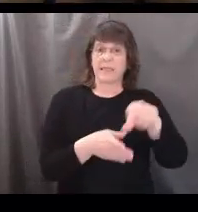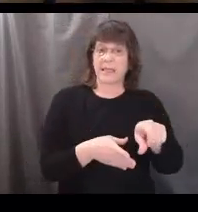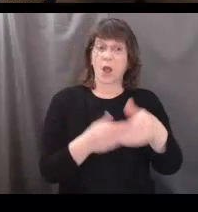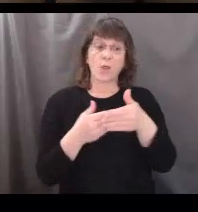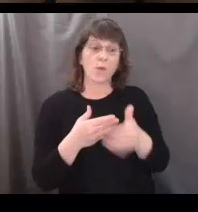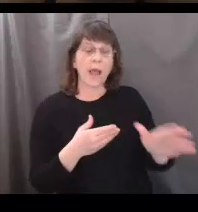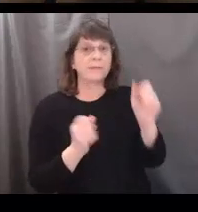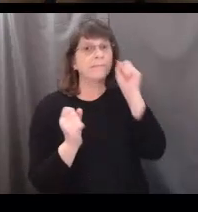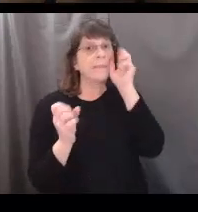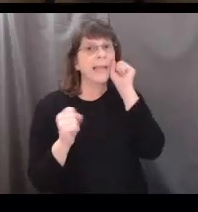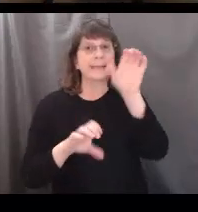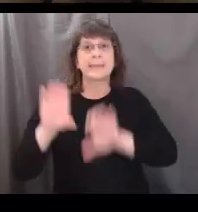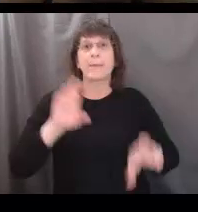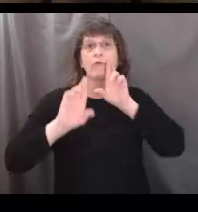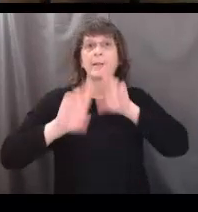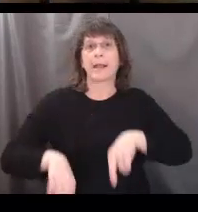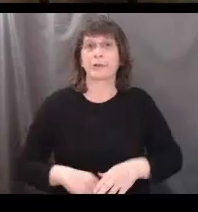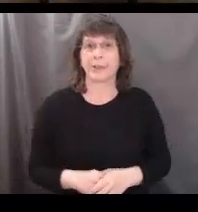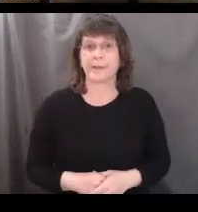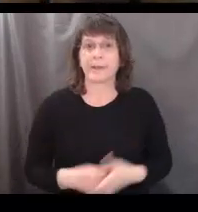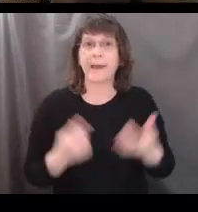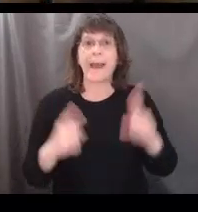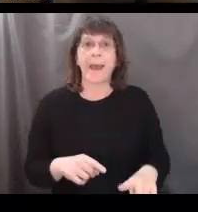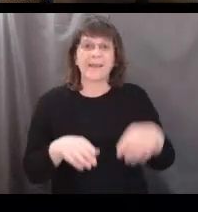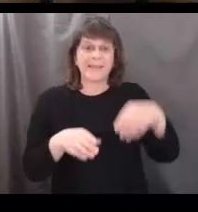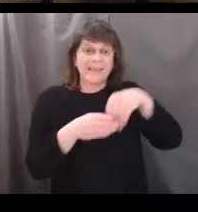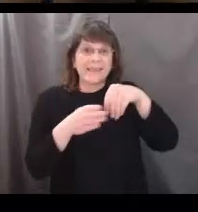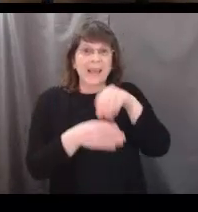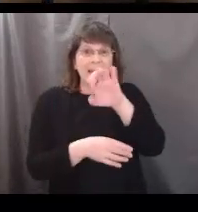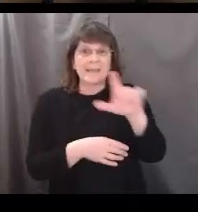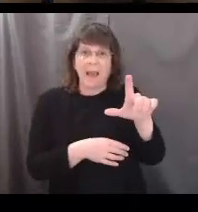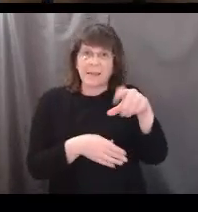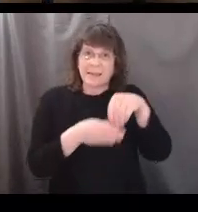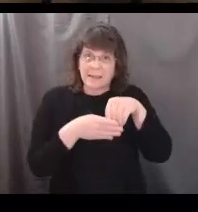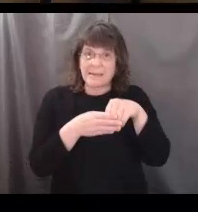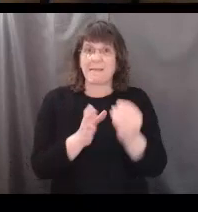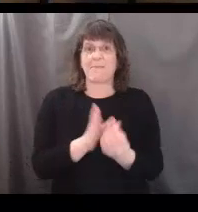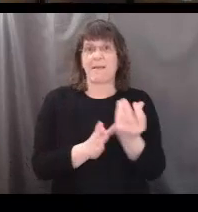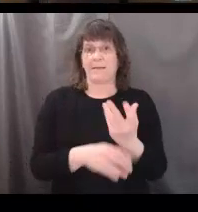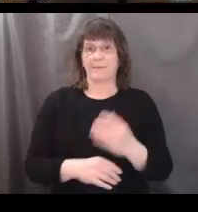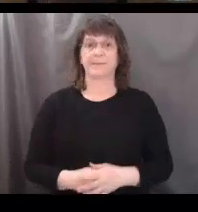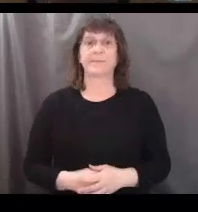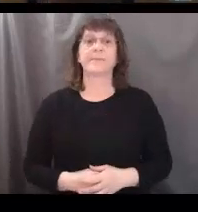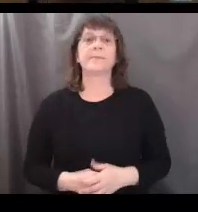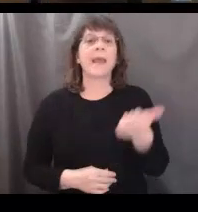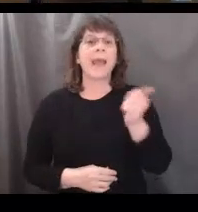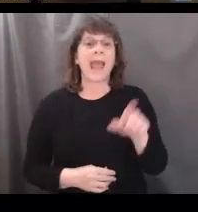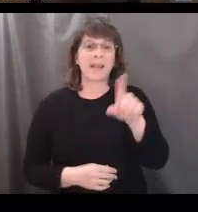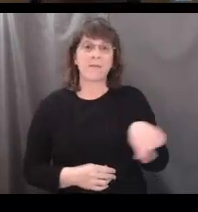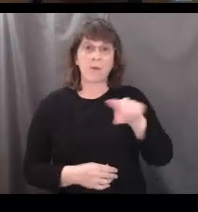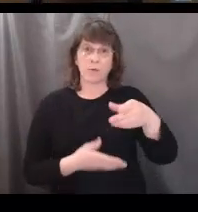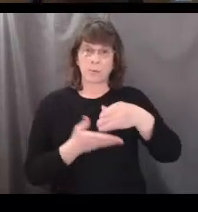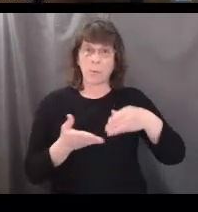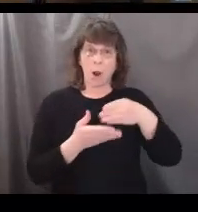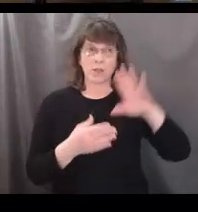rest is an amazing chemical reaction that happens at the cellular level of the plant. Are any of these aspects